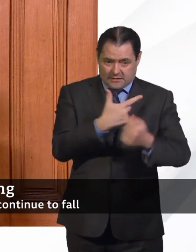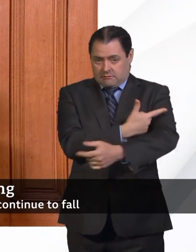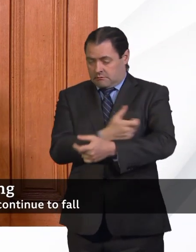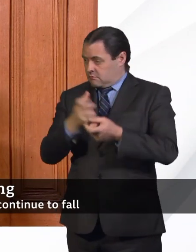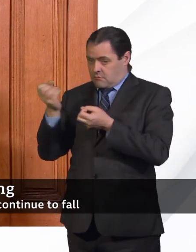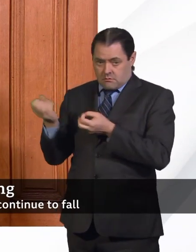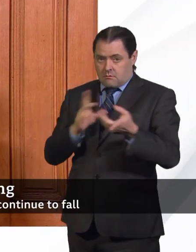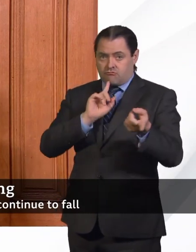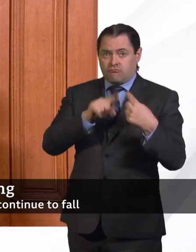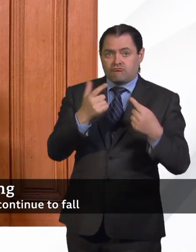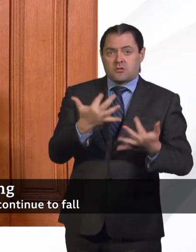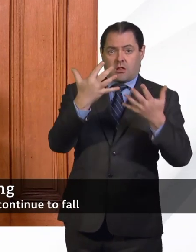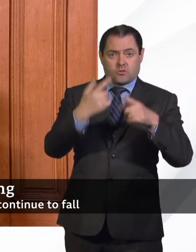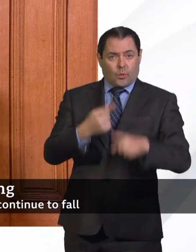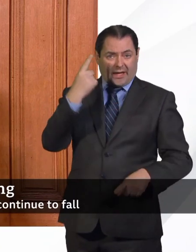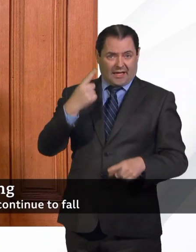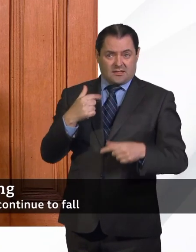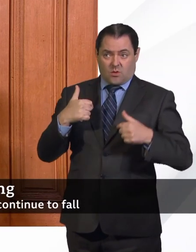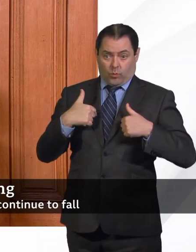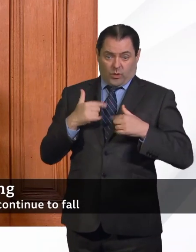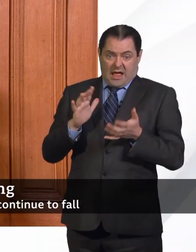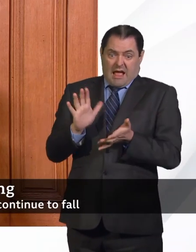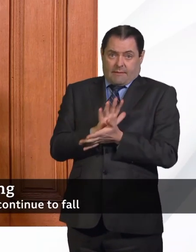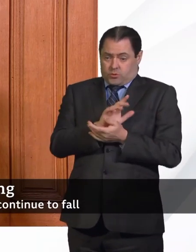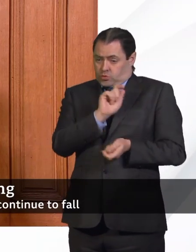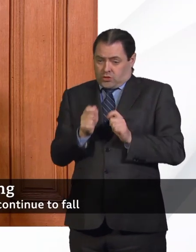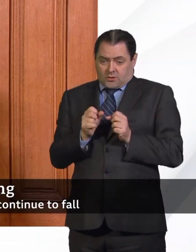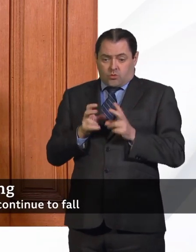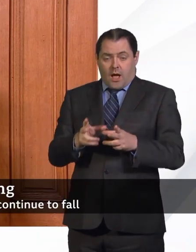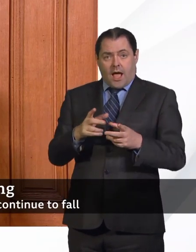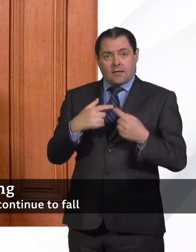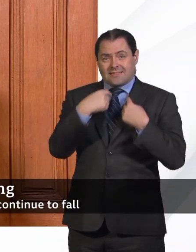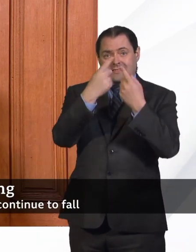report the numbers in any way that we're asked to.